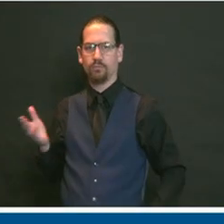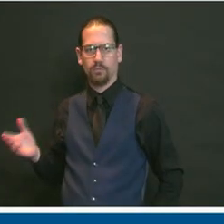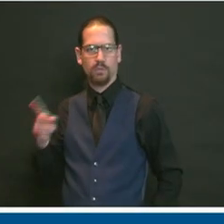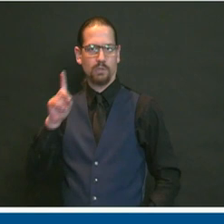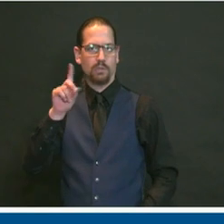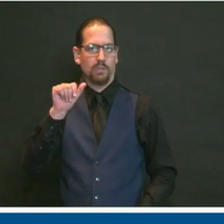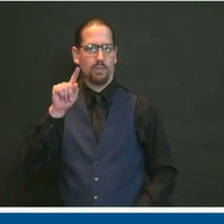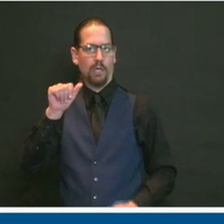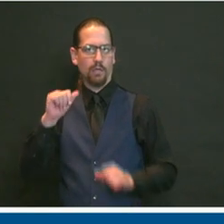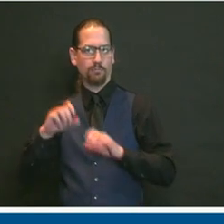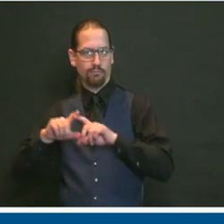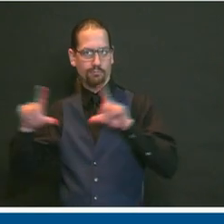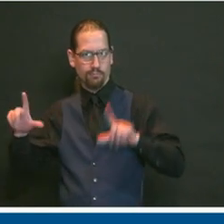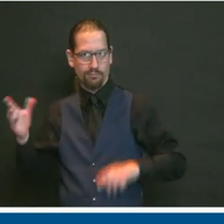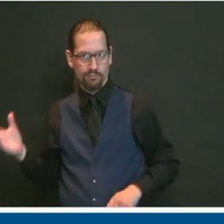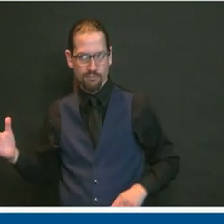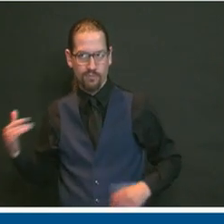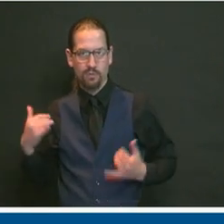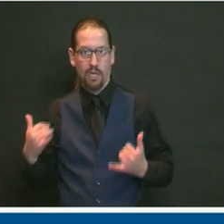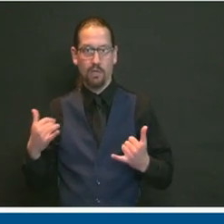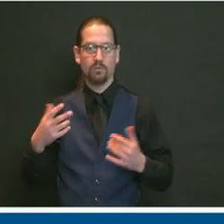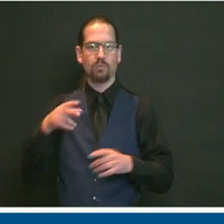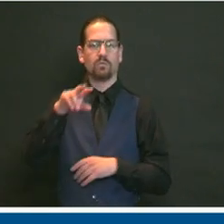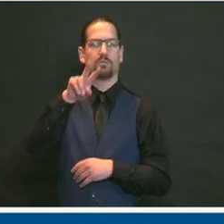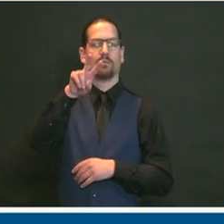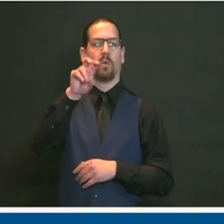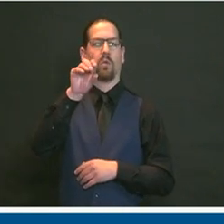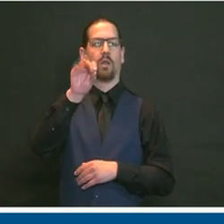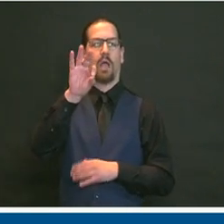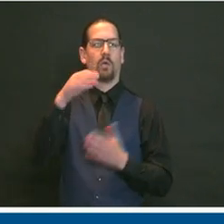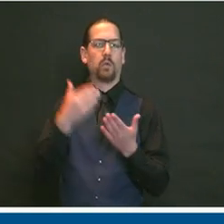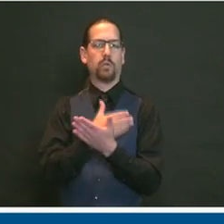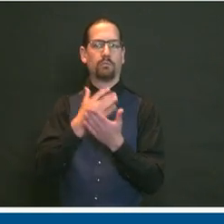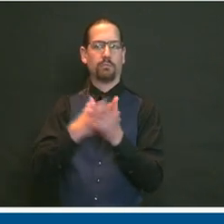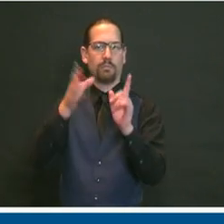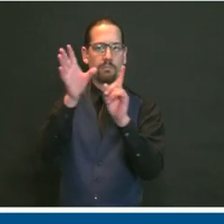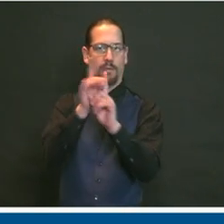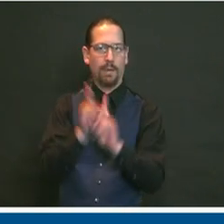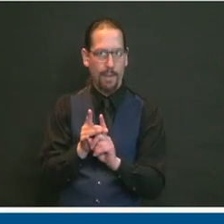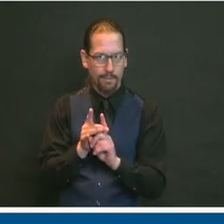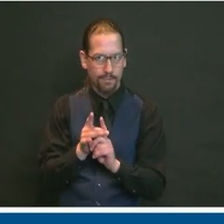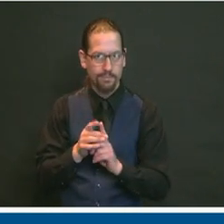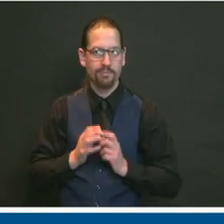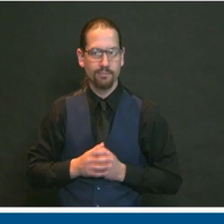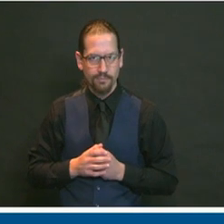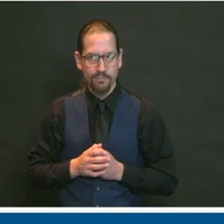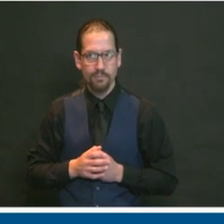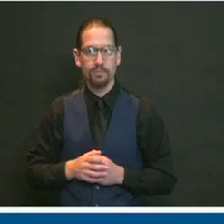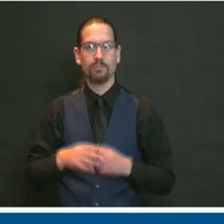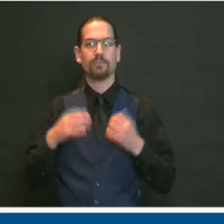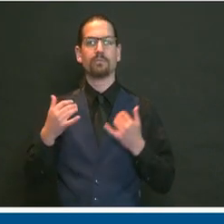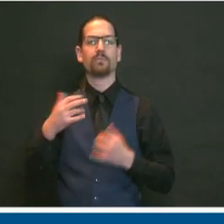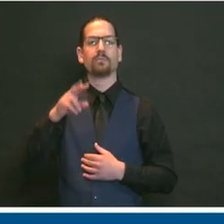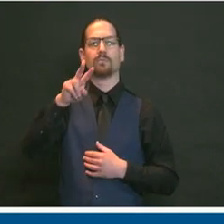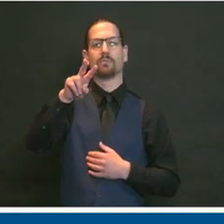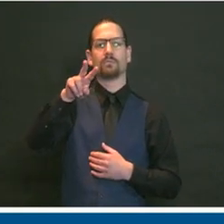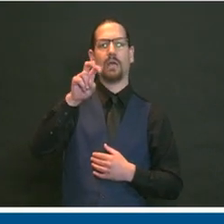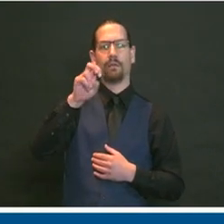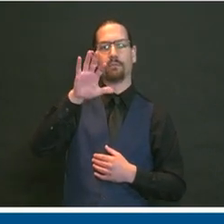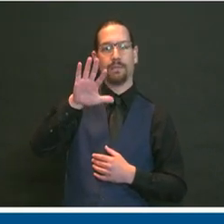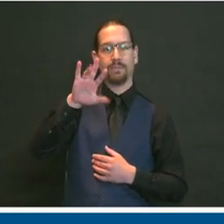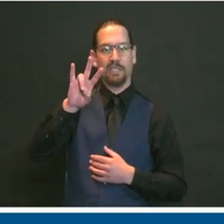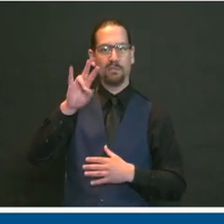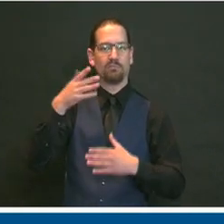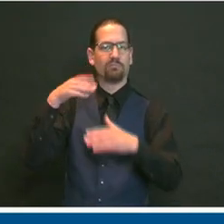209 new COVID-19 cases to report. There are 257 patients who are